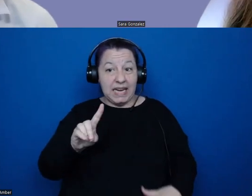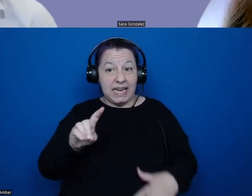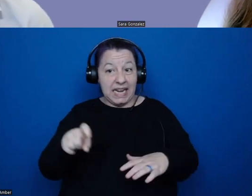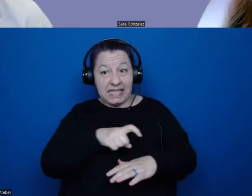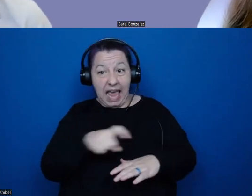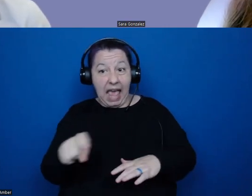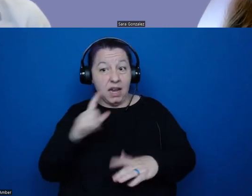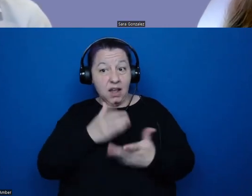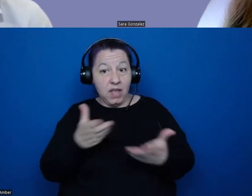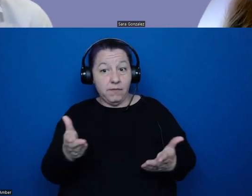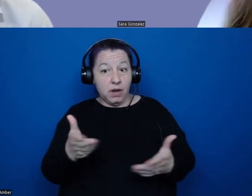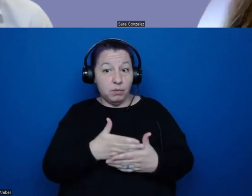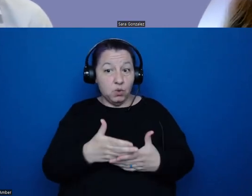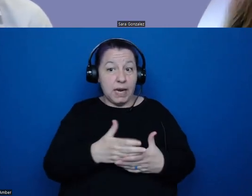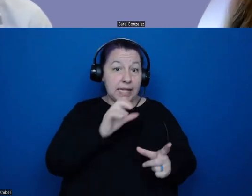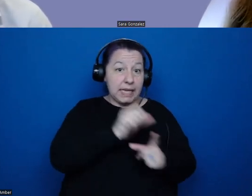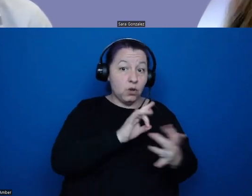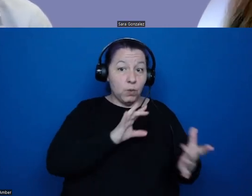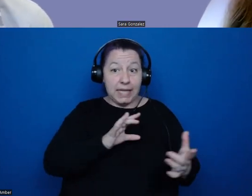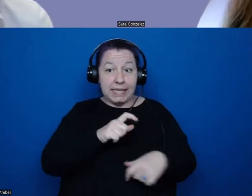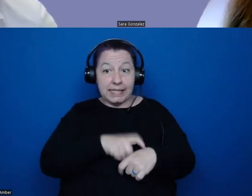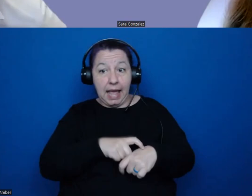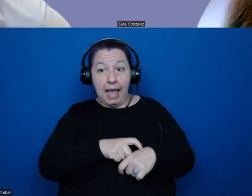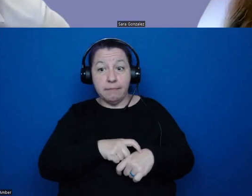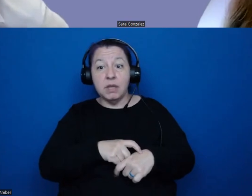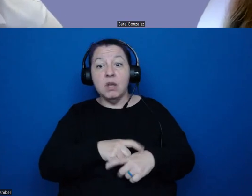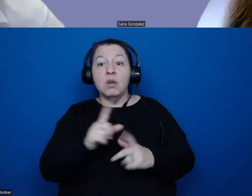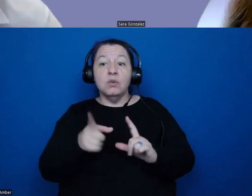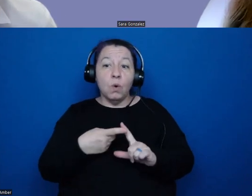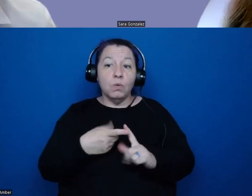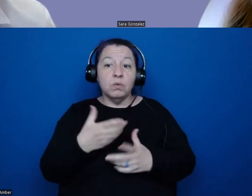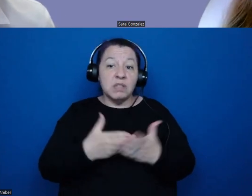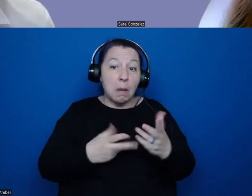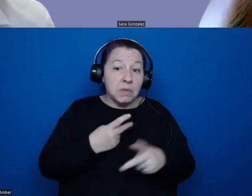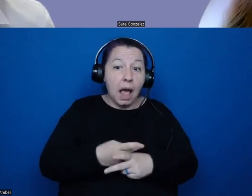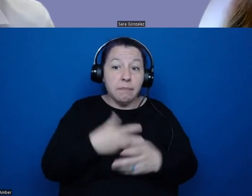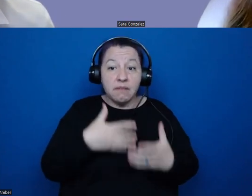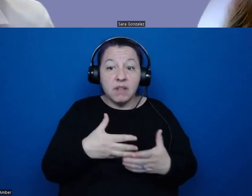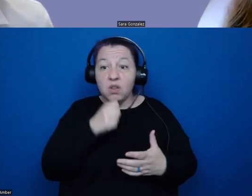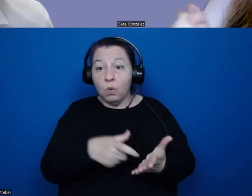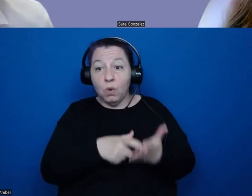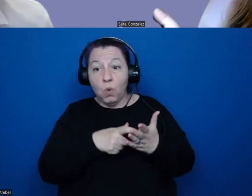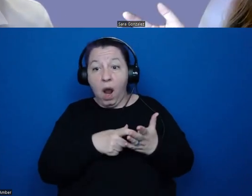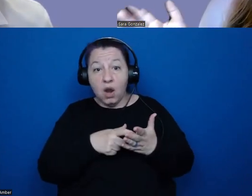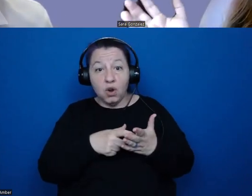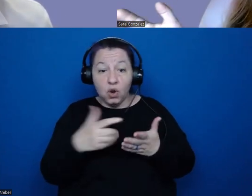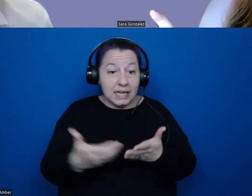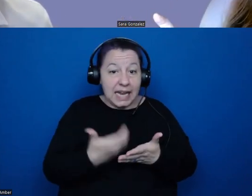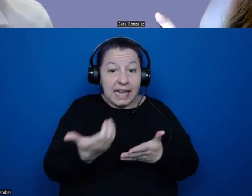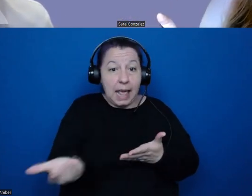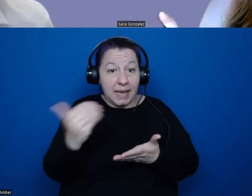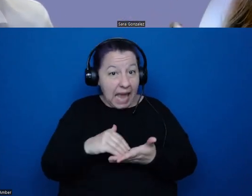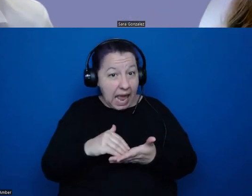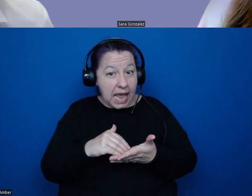study that do not require excavating them back up? And Terry wants to ask about that. Definitely, Terry. And that's actually Yoli